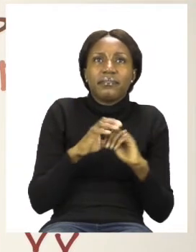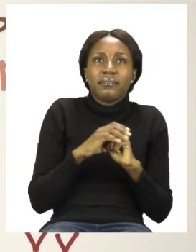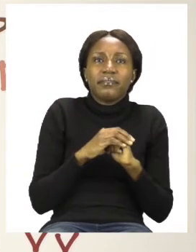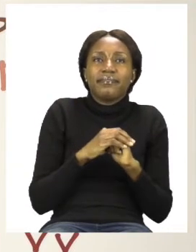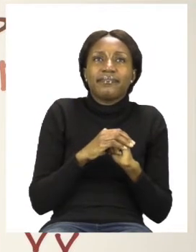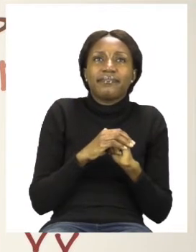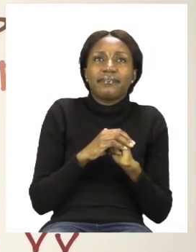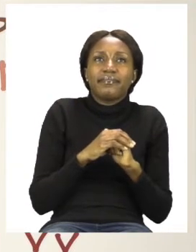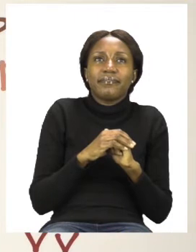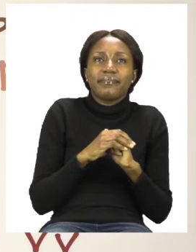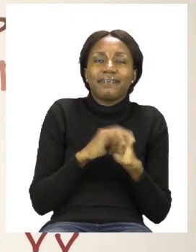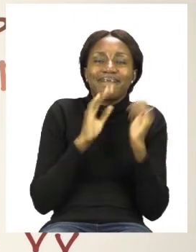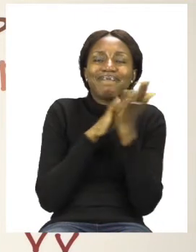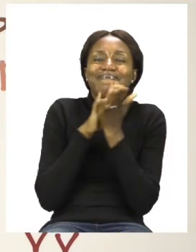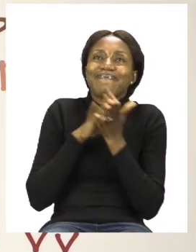Yay!